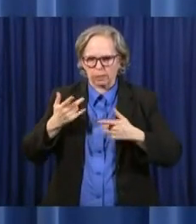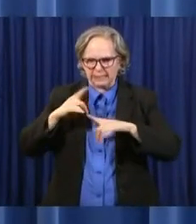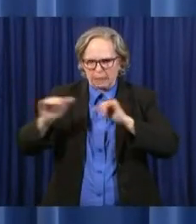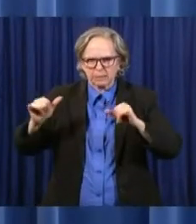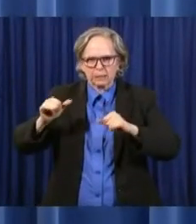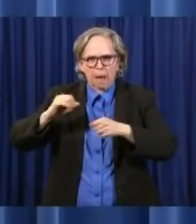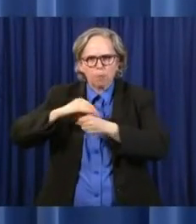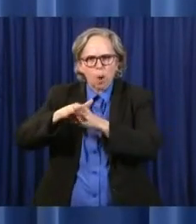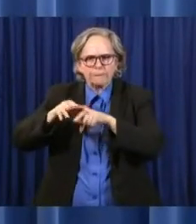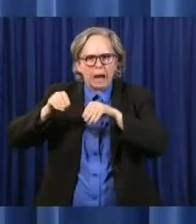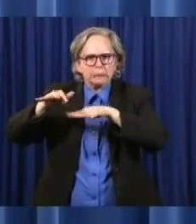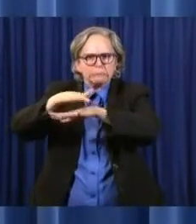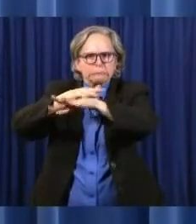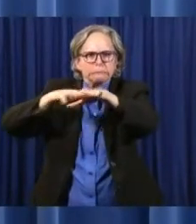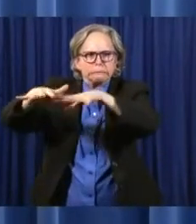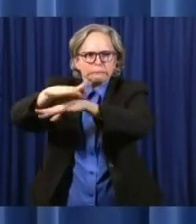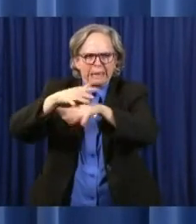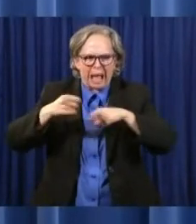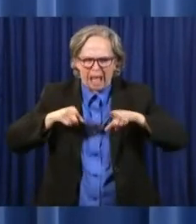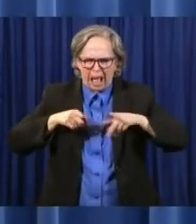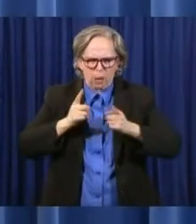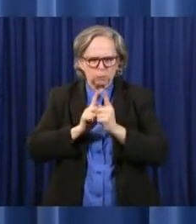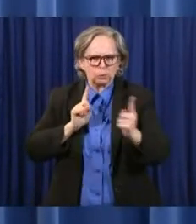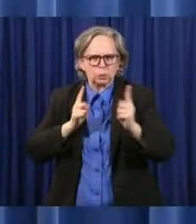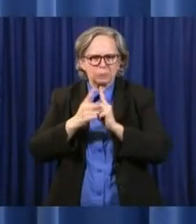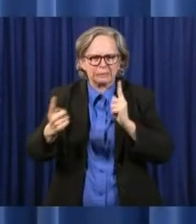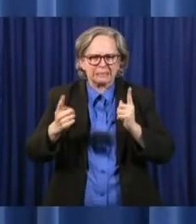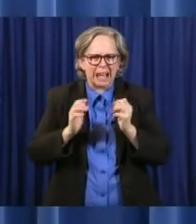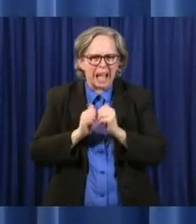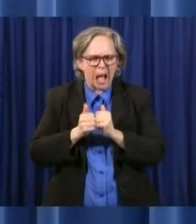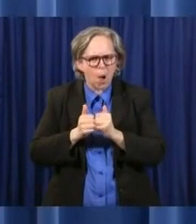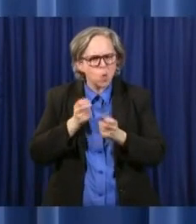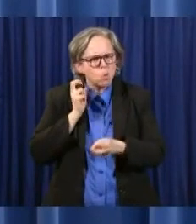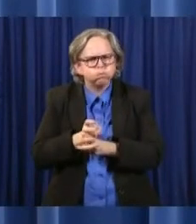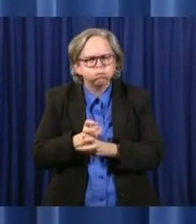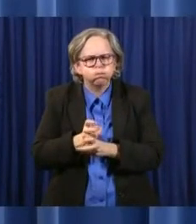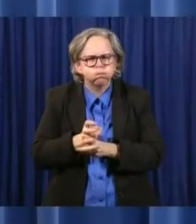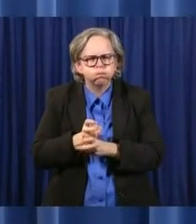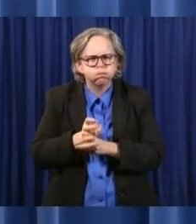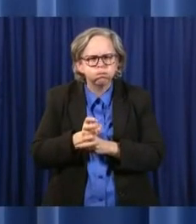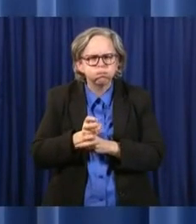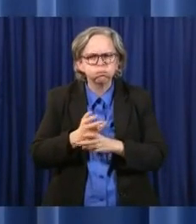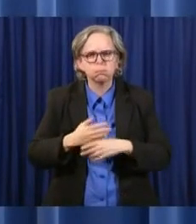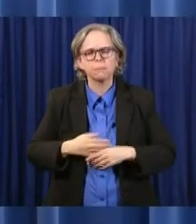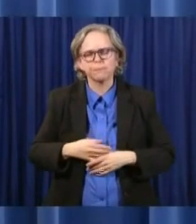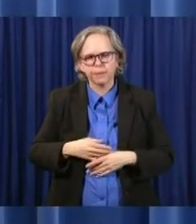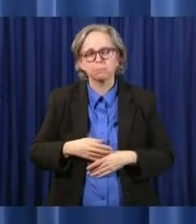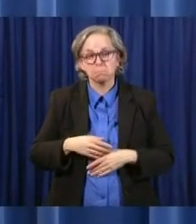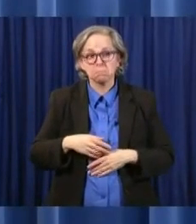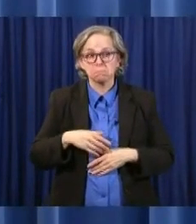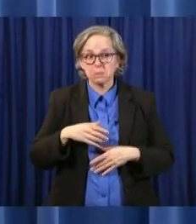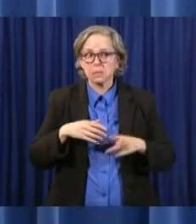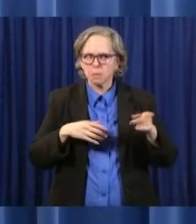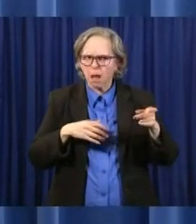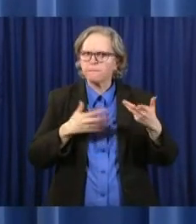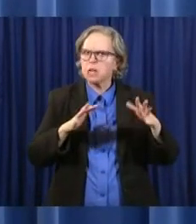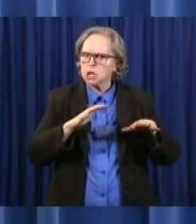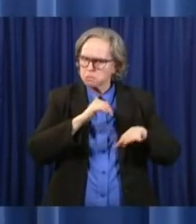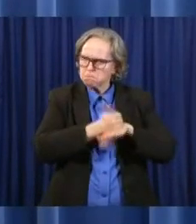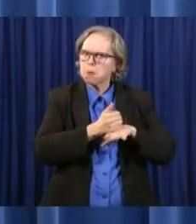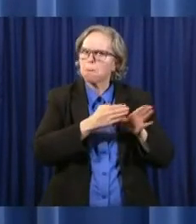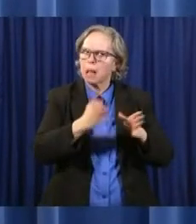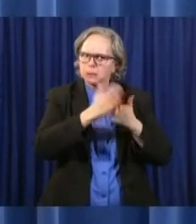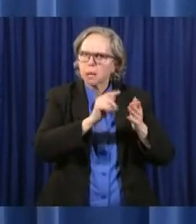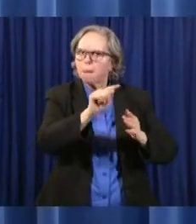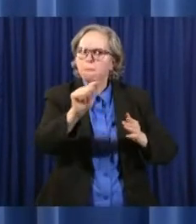the social distancing? Very difficult. You know, but some have come up with plans, just